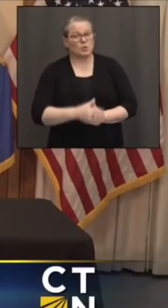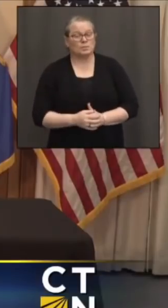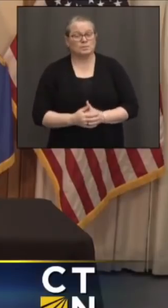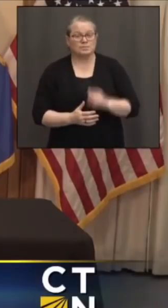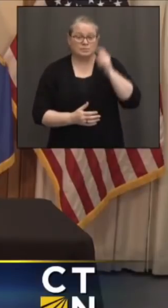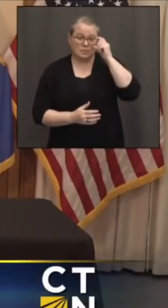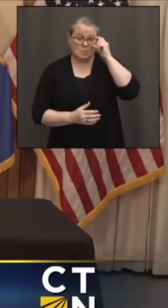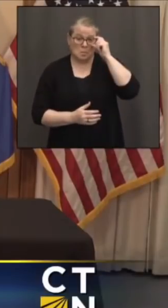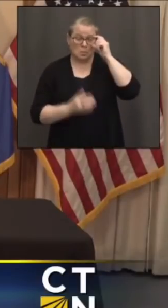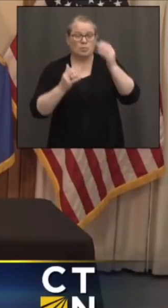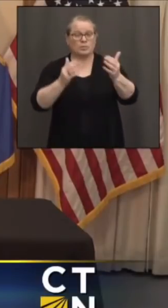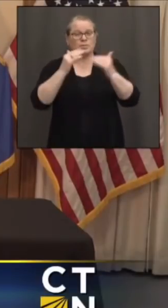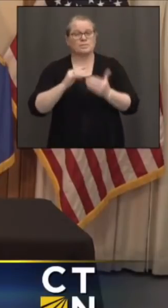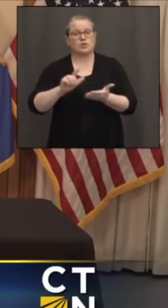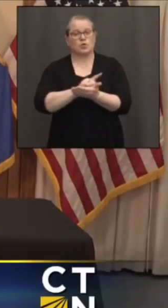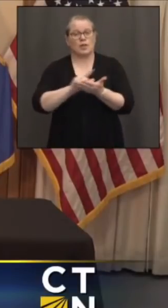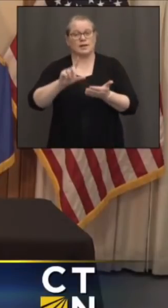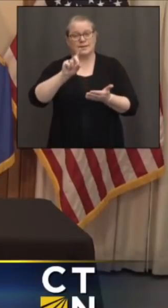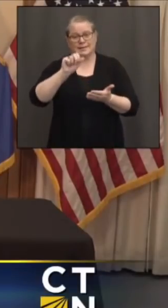The day of New London.